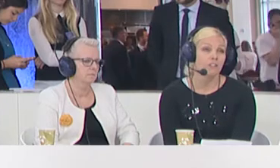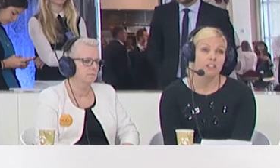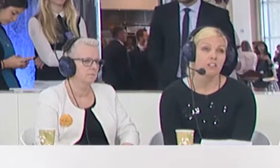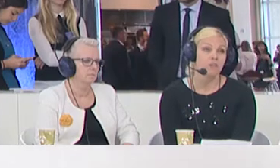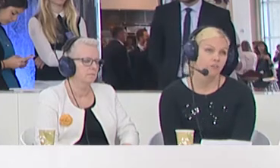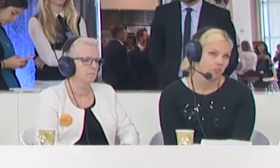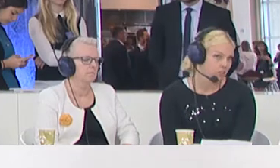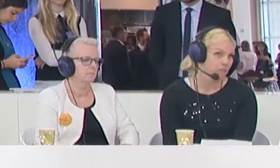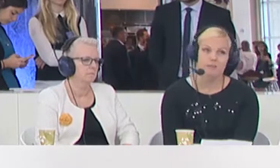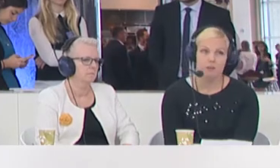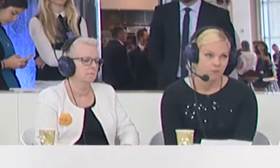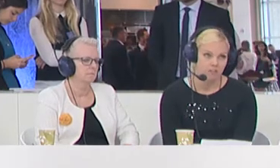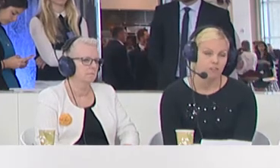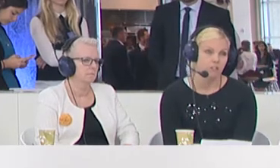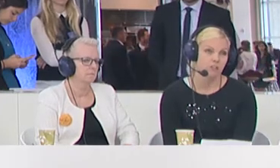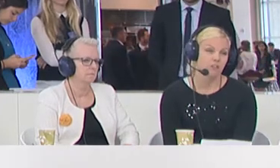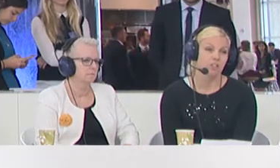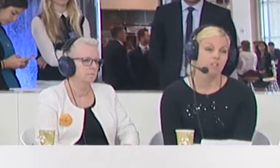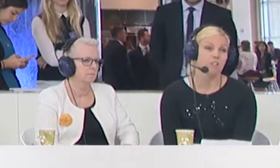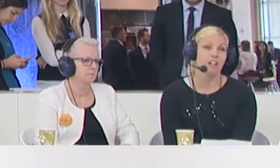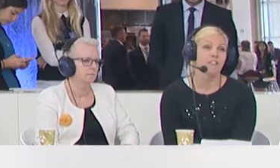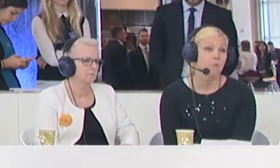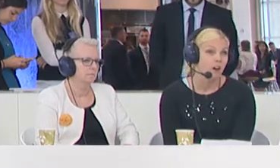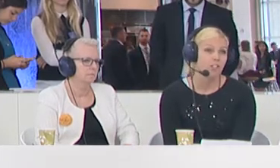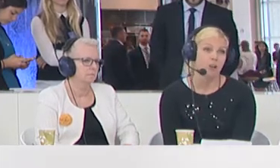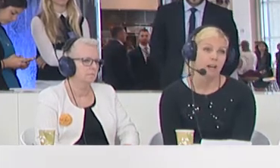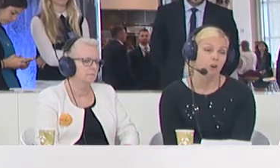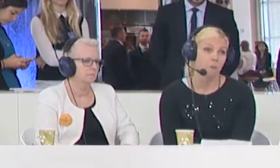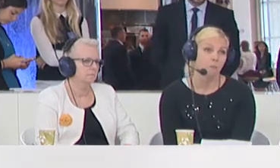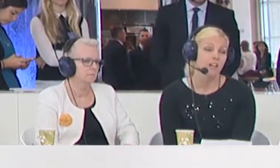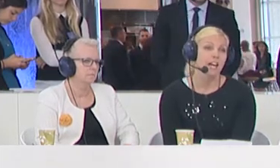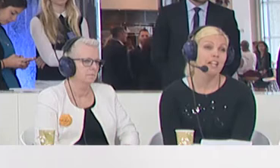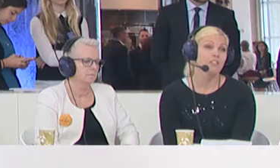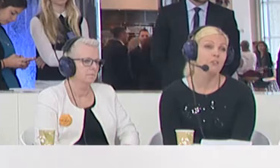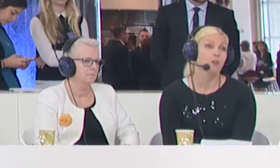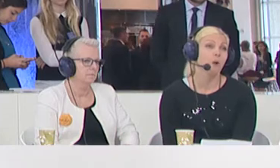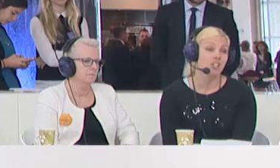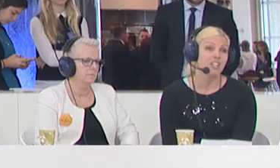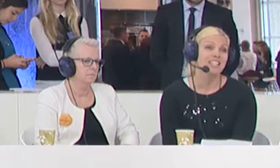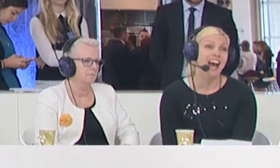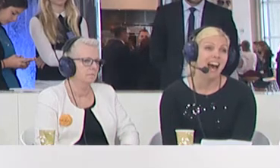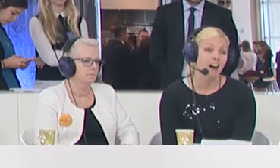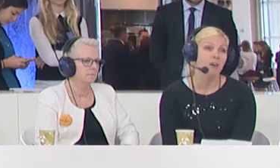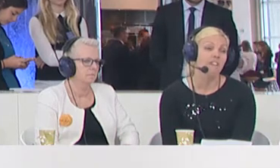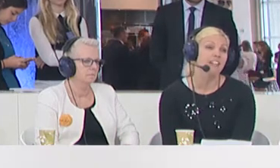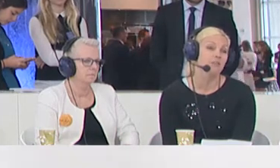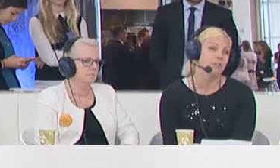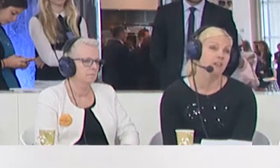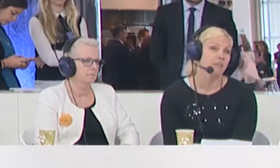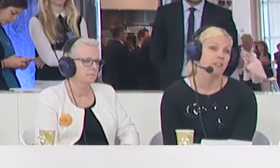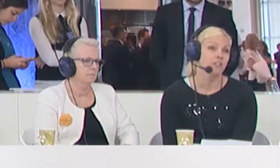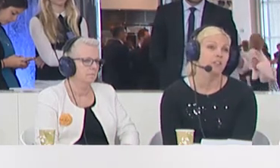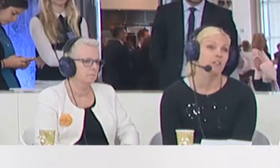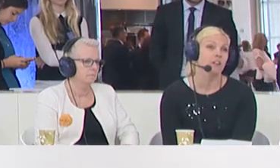a lot of Syrian refugees, thousands of Syrian refugees are there, and they want to go back home. And so the question is how, and that is the